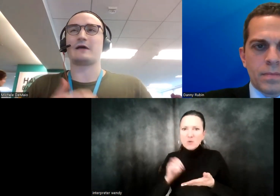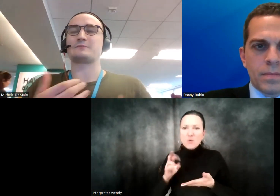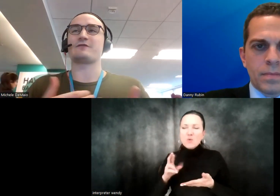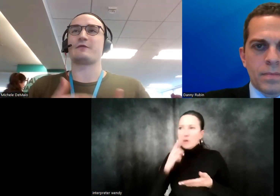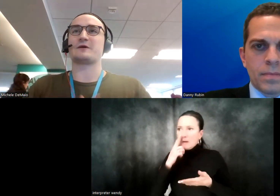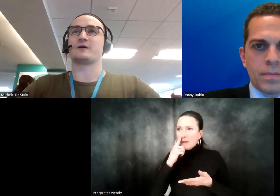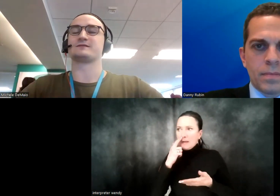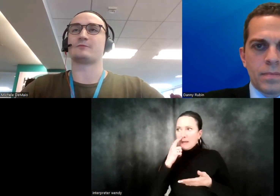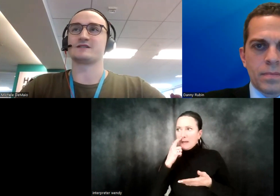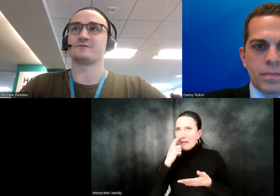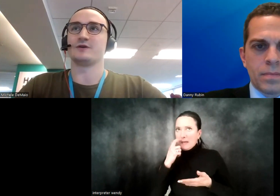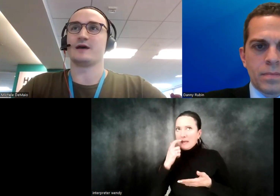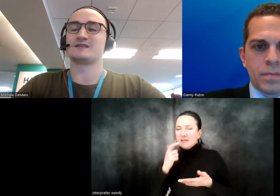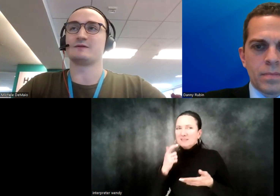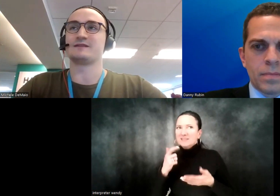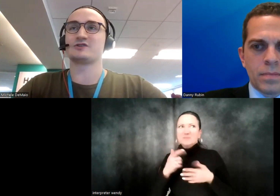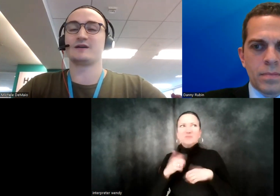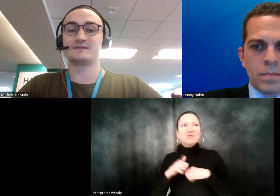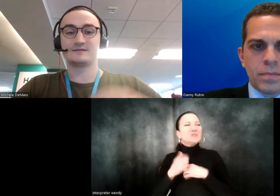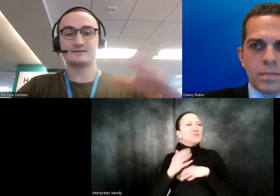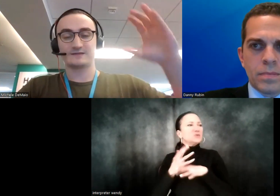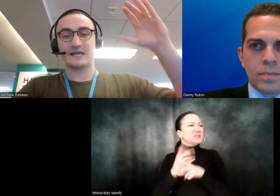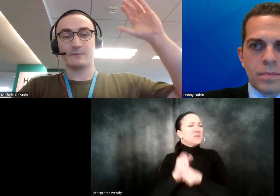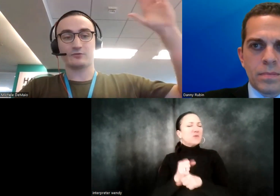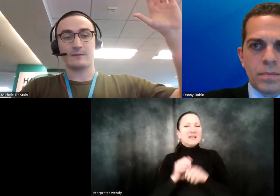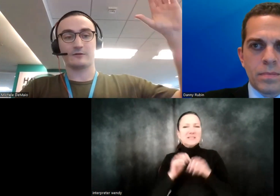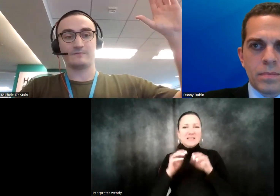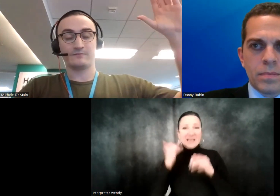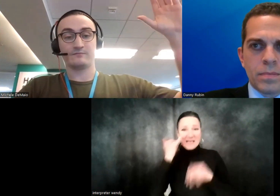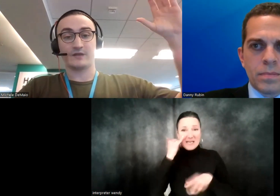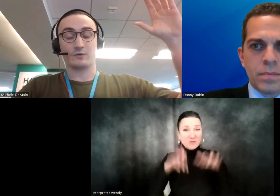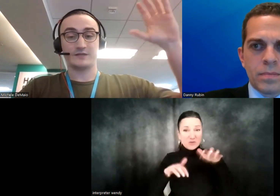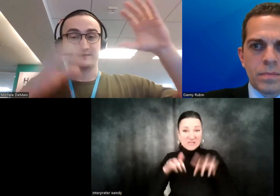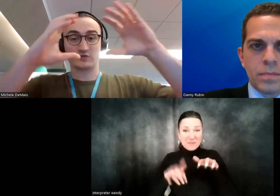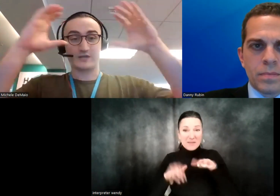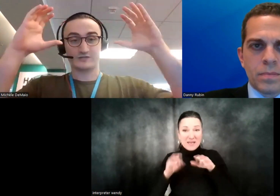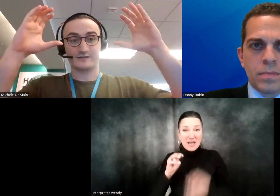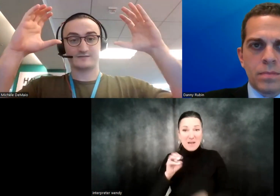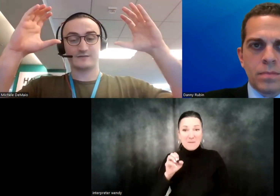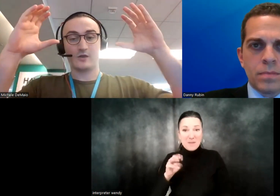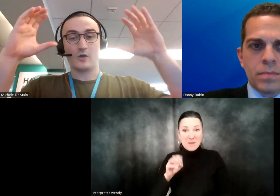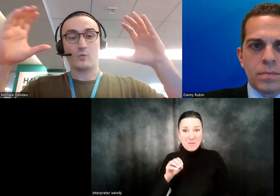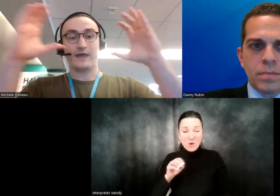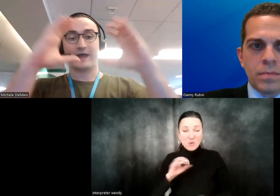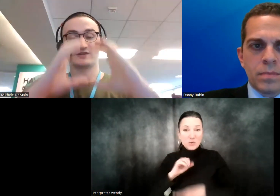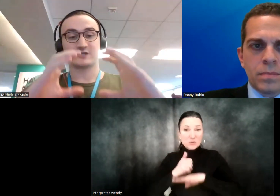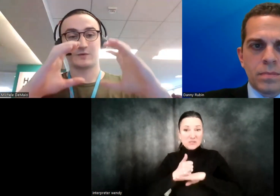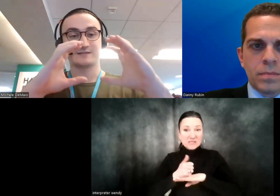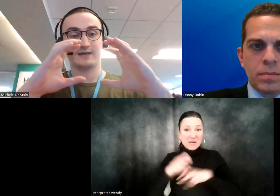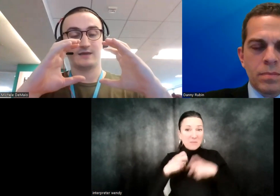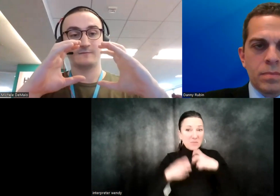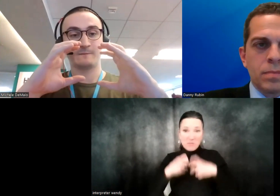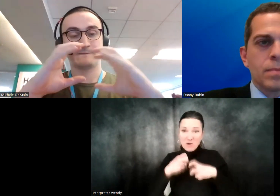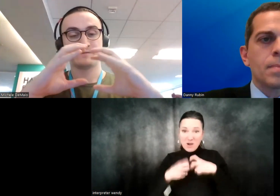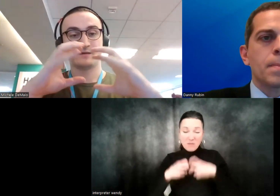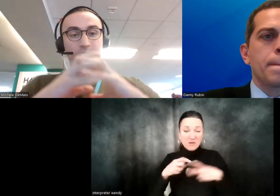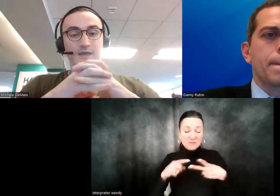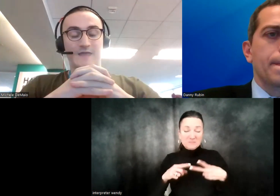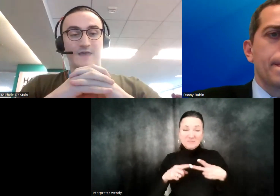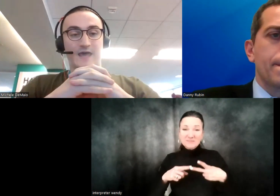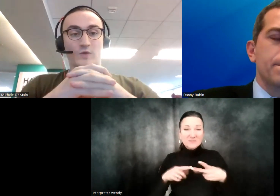I'm trying to think of the best way to summarize it for you guys. But essentially, it's setting up a problem, like what the situation is, what actions are we taking,